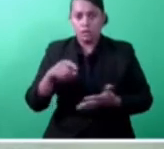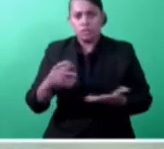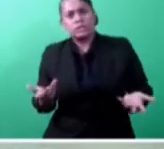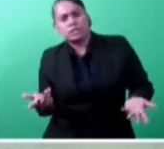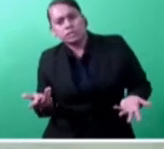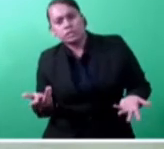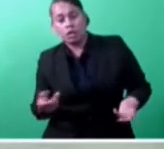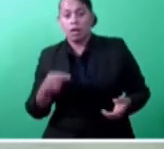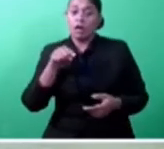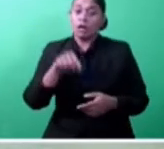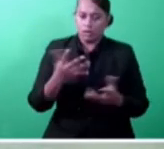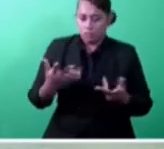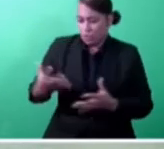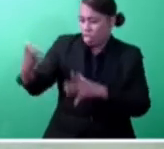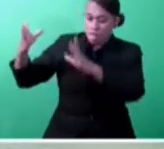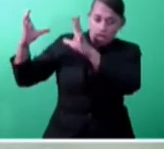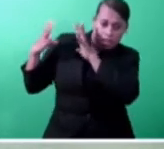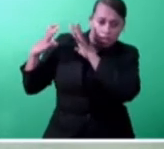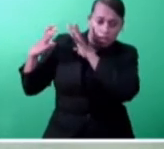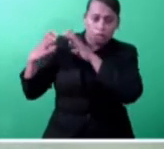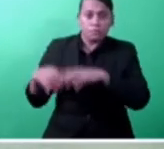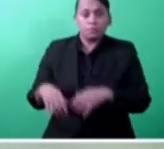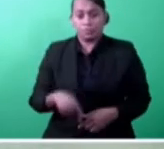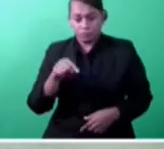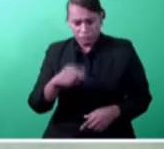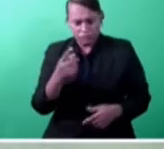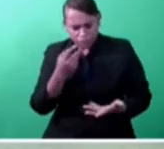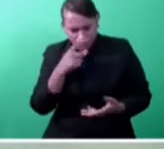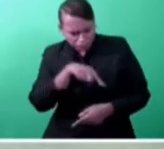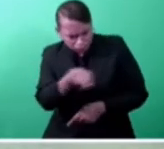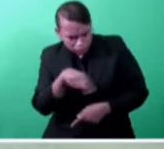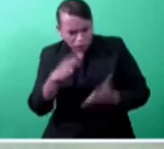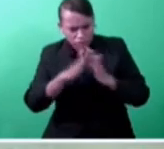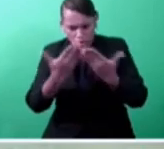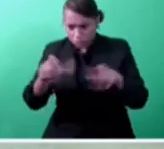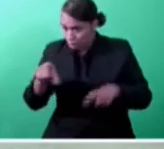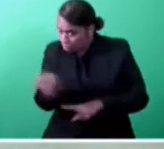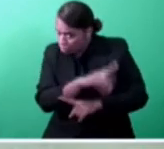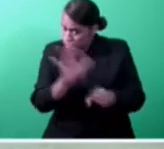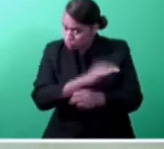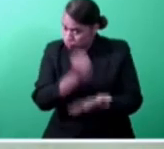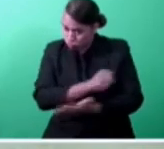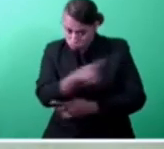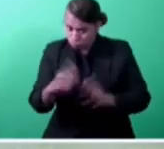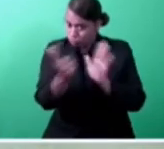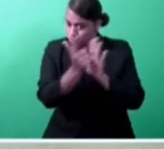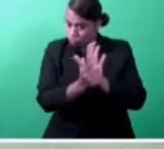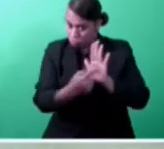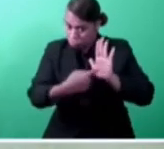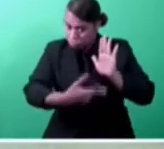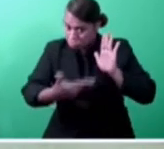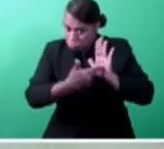were all front-loaded and required that municipalities ensure all the regulatory requirements of other organizations